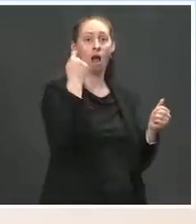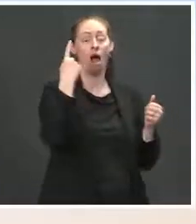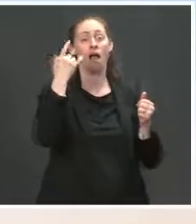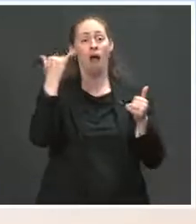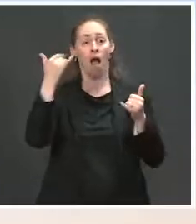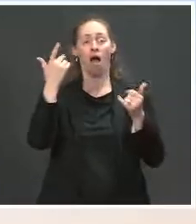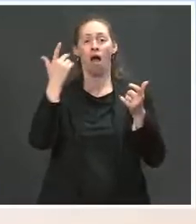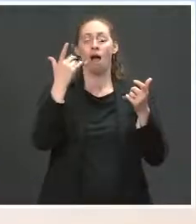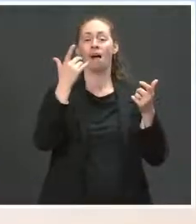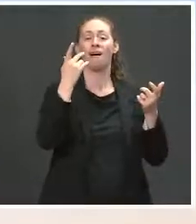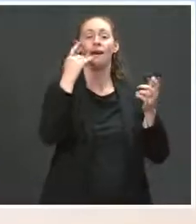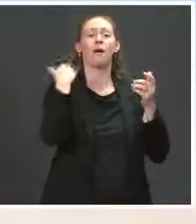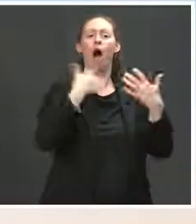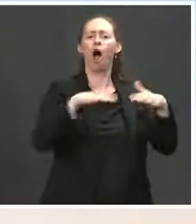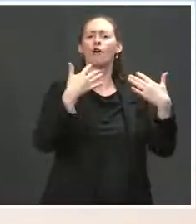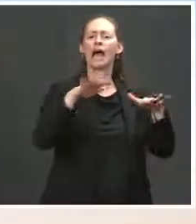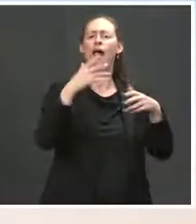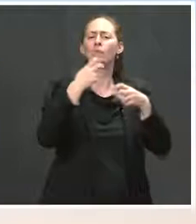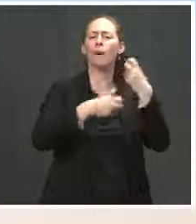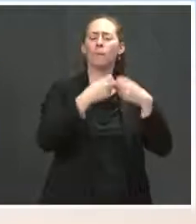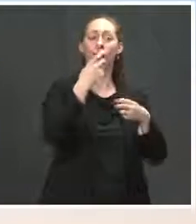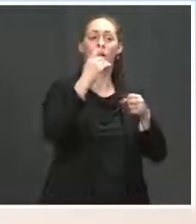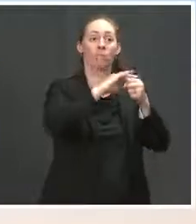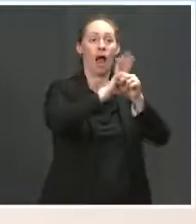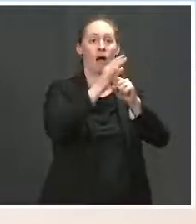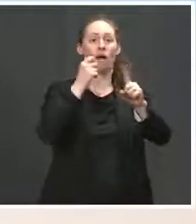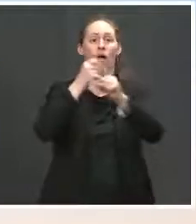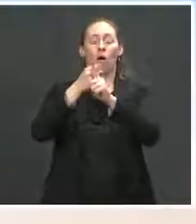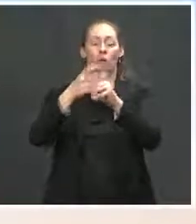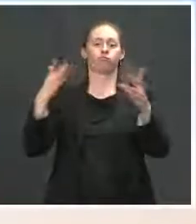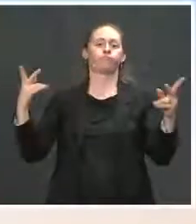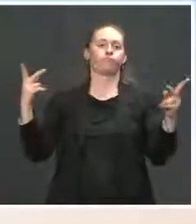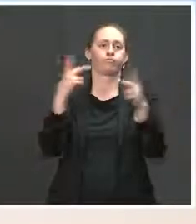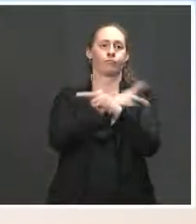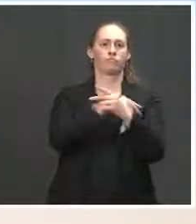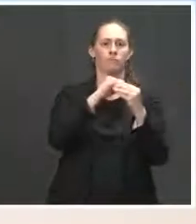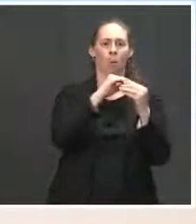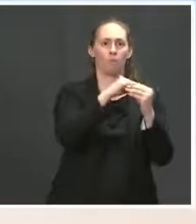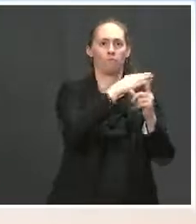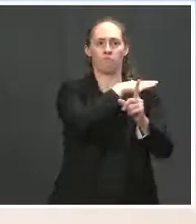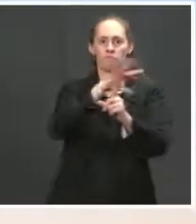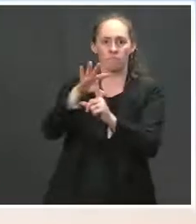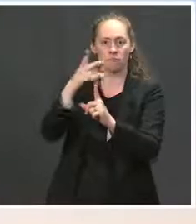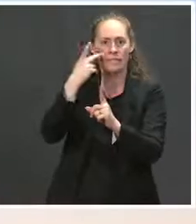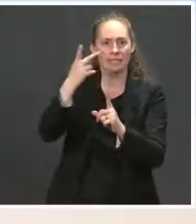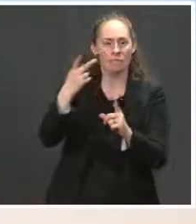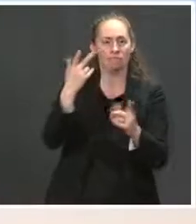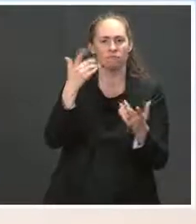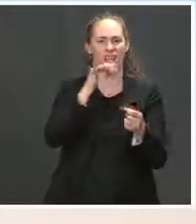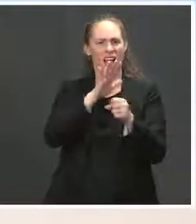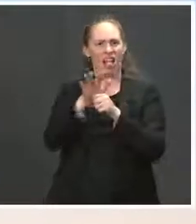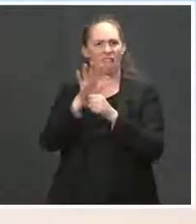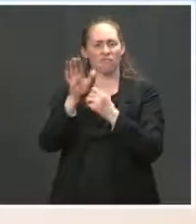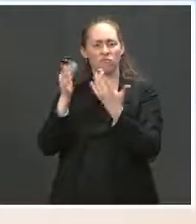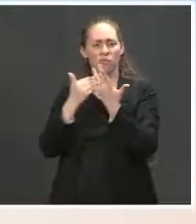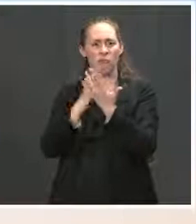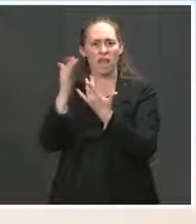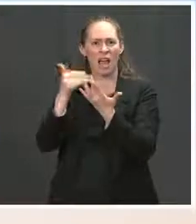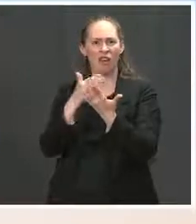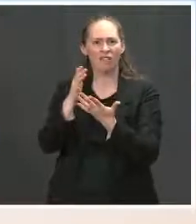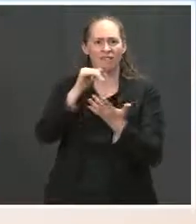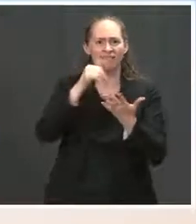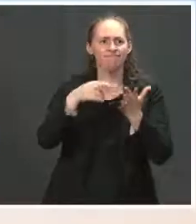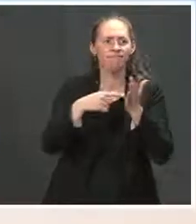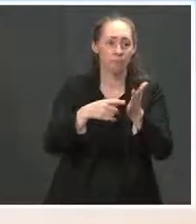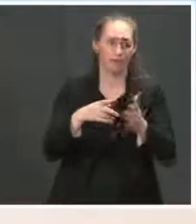for many years, especially with the lack of transparency element. You're right. I mean, it's really, it's really both. It's not just one or the